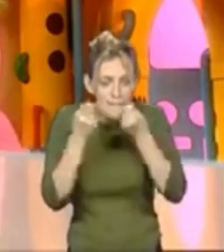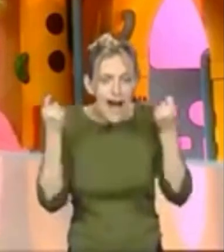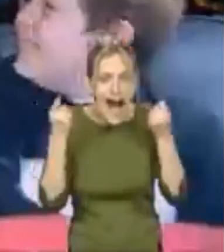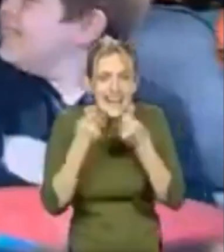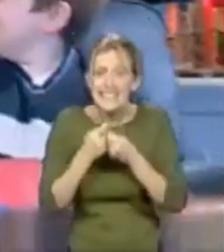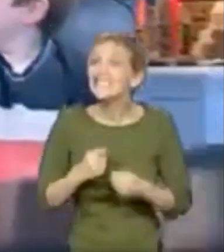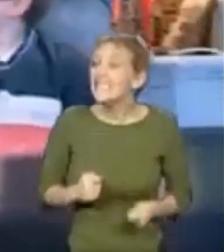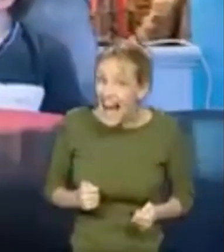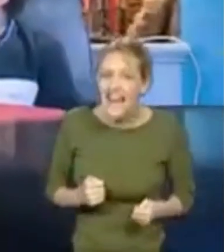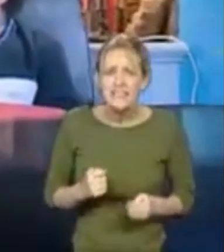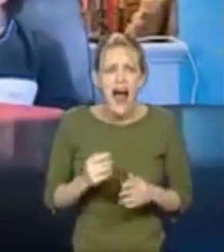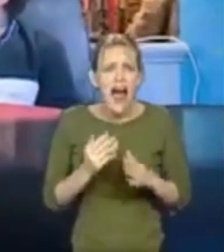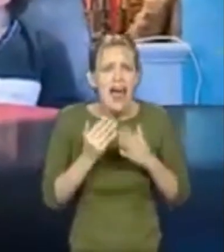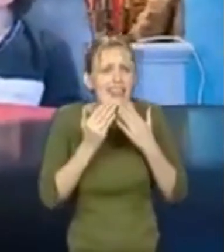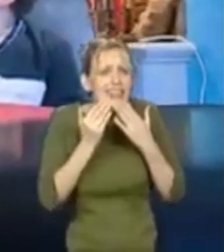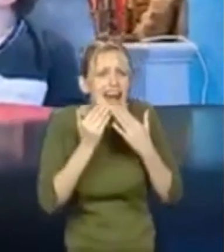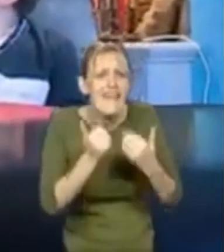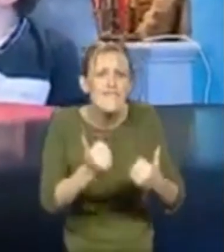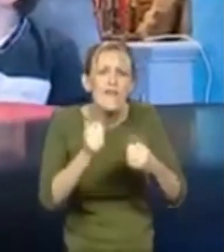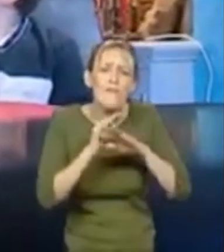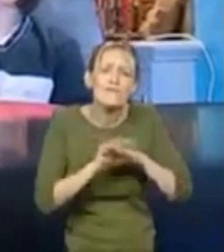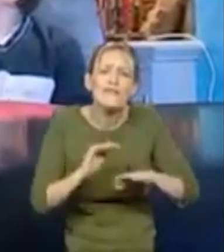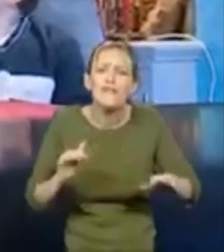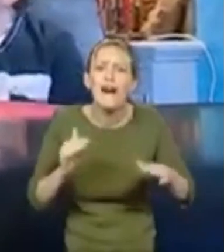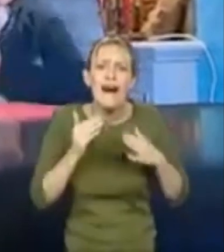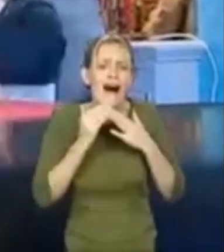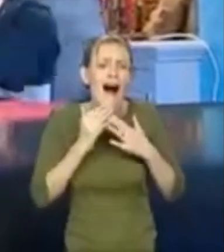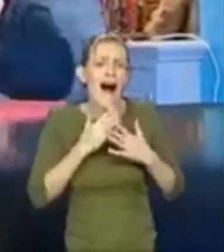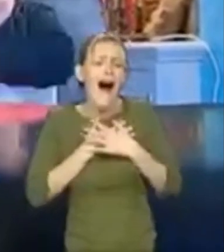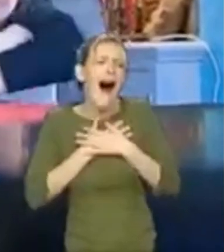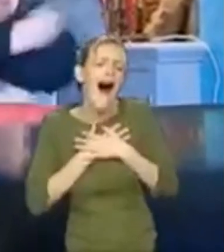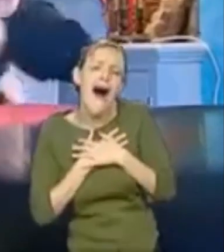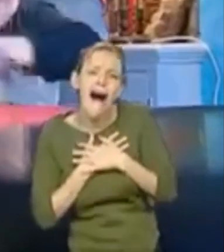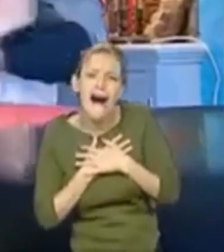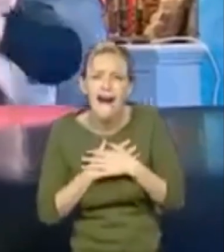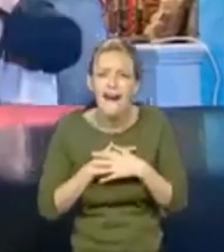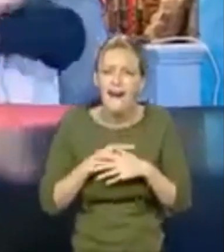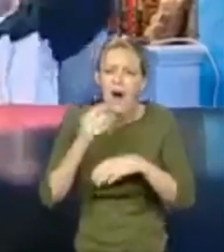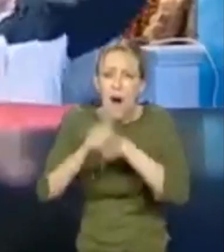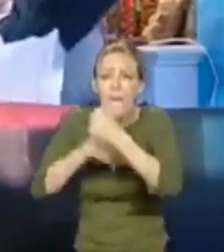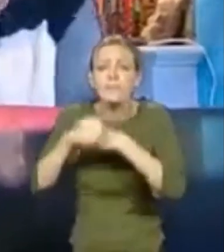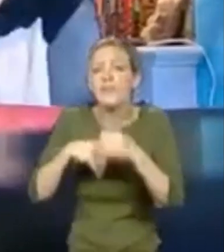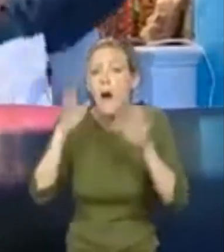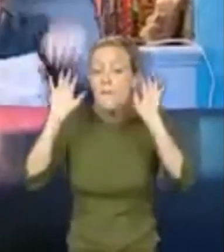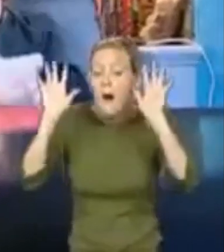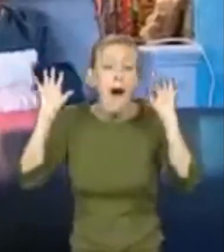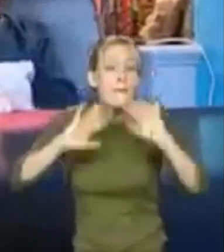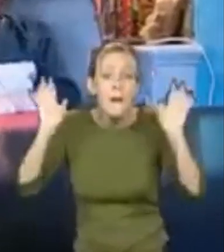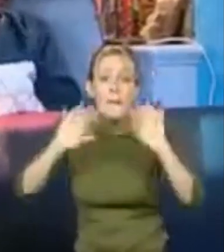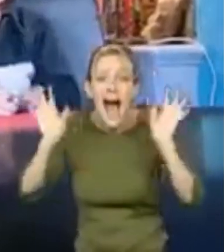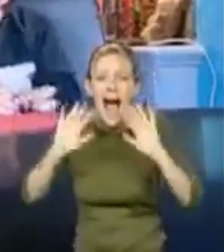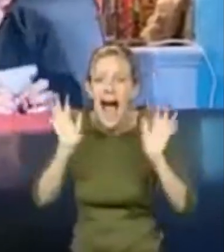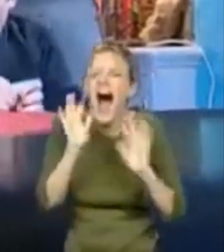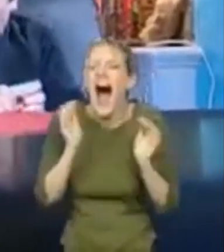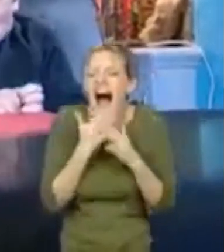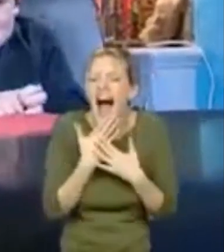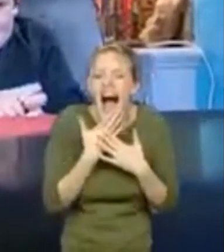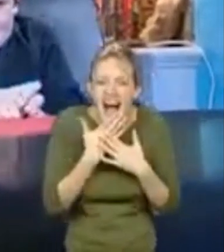Thank you so much, Tiddly Peeps. Hoople Toodle Doop! Hey Potato Doop! Ha ha!